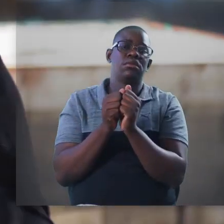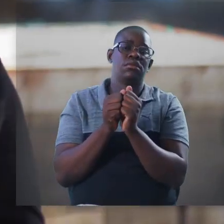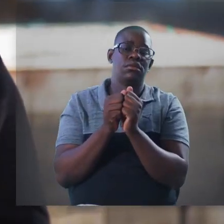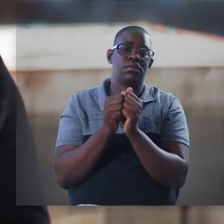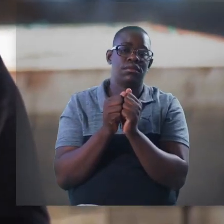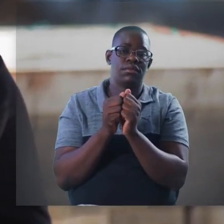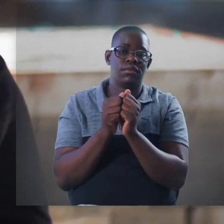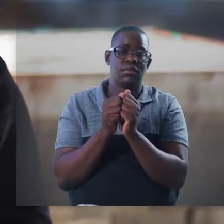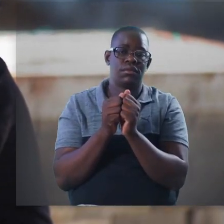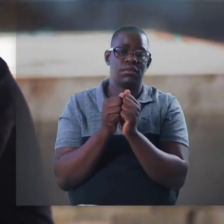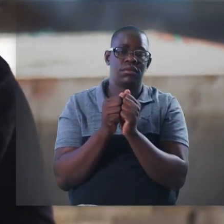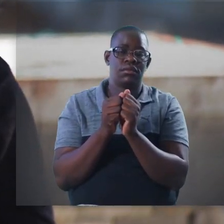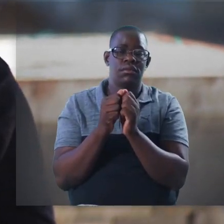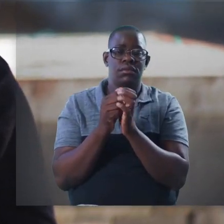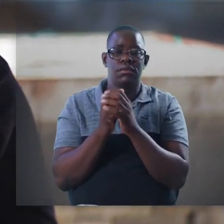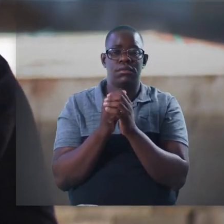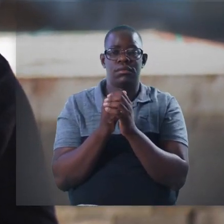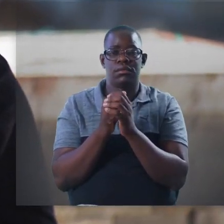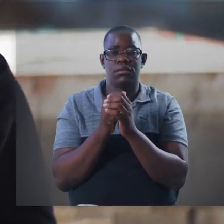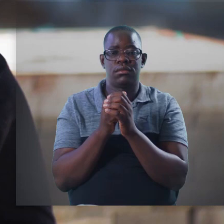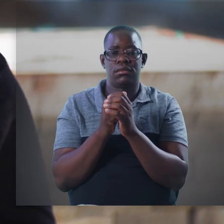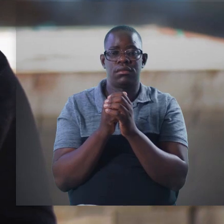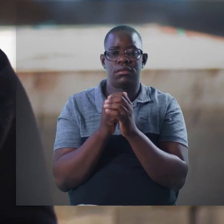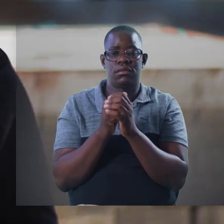Thanks for watching and enjoy the lesson with us.